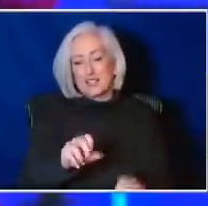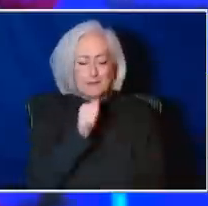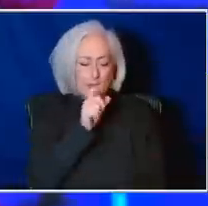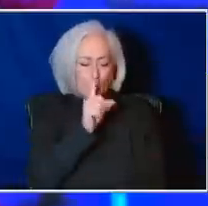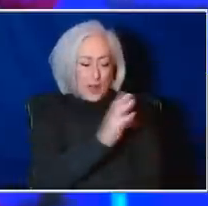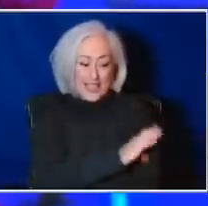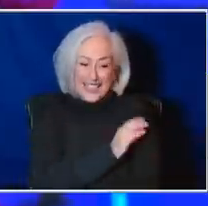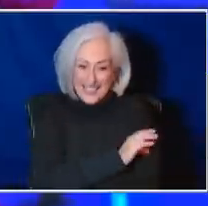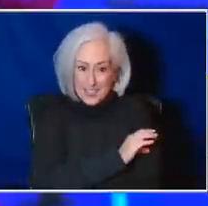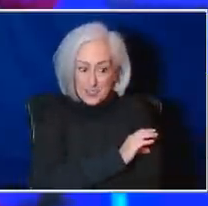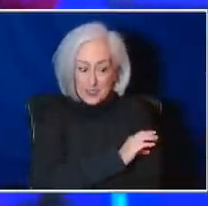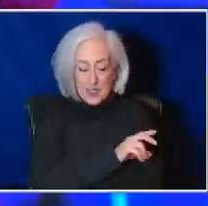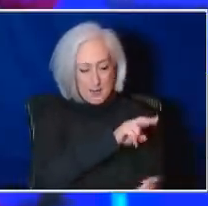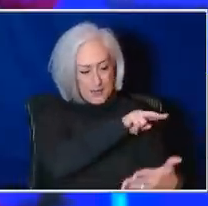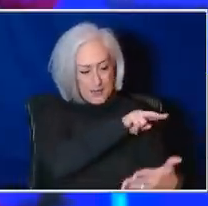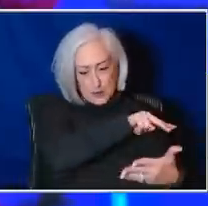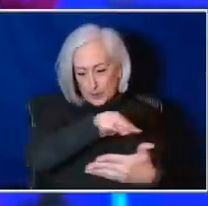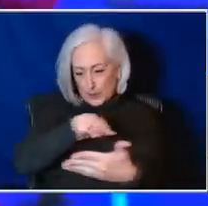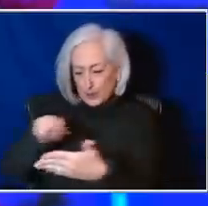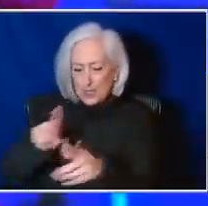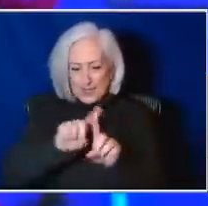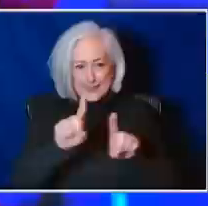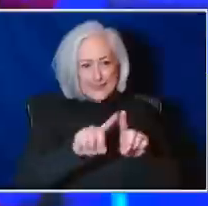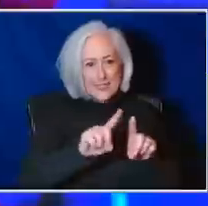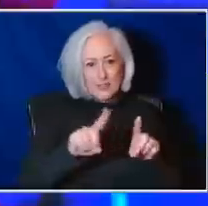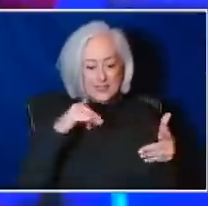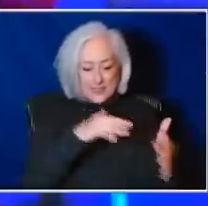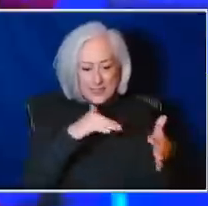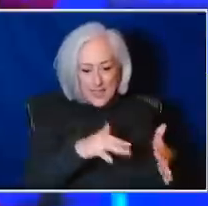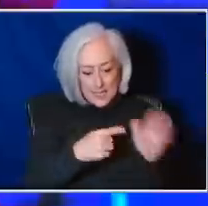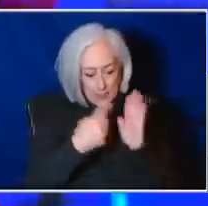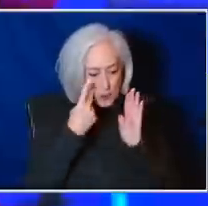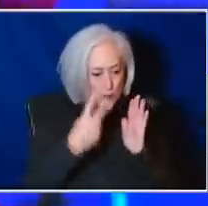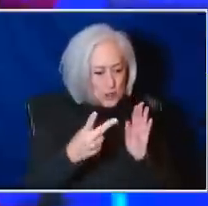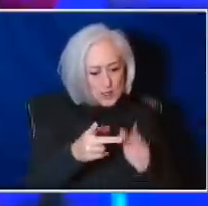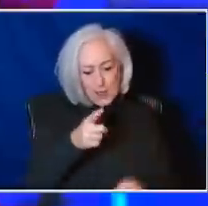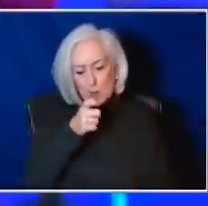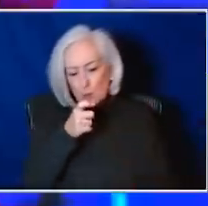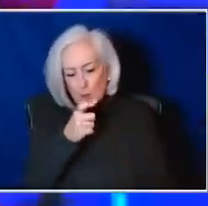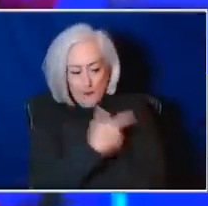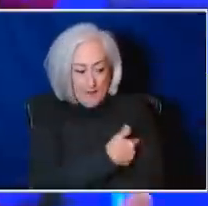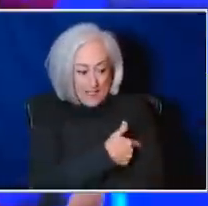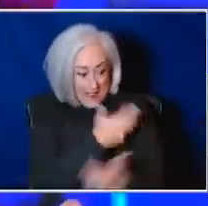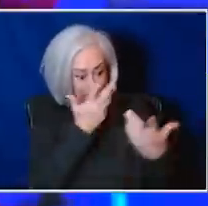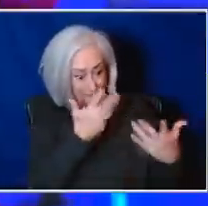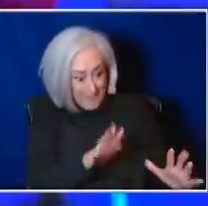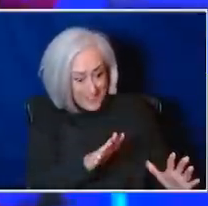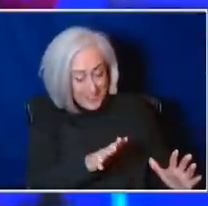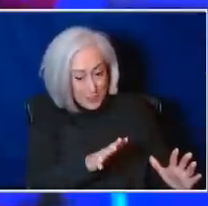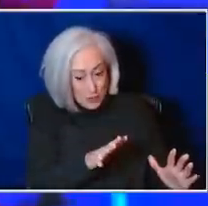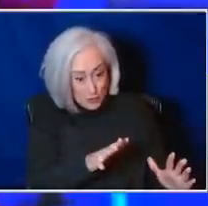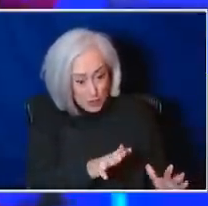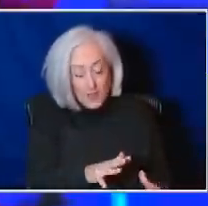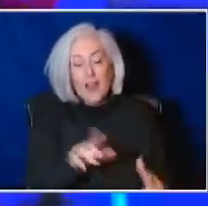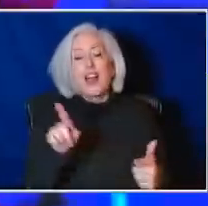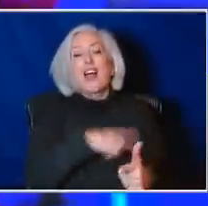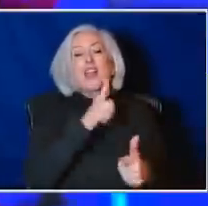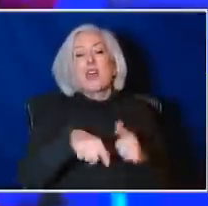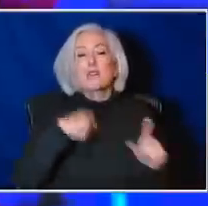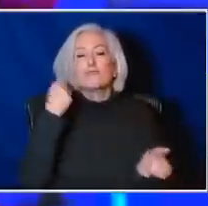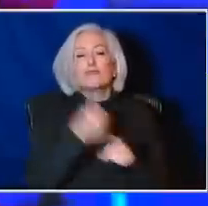that looked at people who have been vaccinated. It looked at people who have been vaccinated and infected with Omicron,